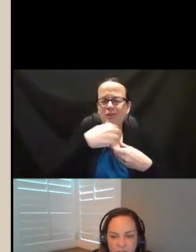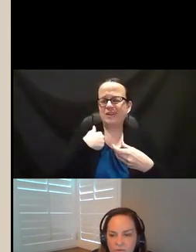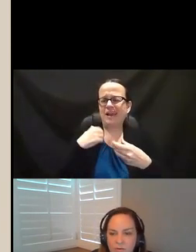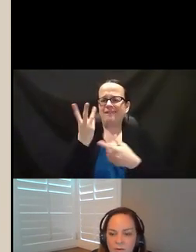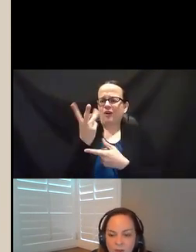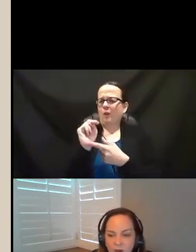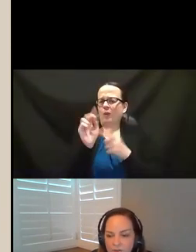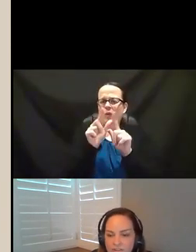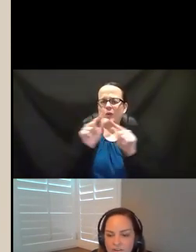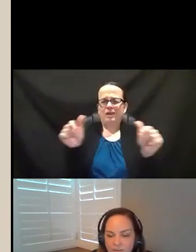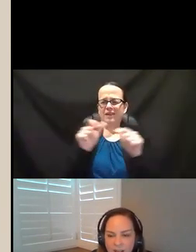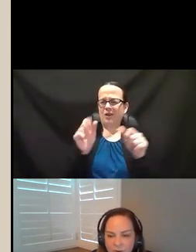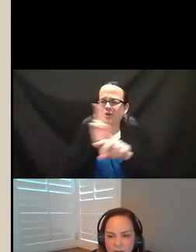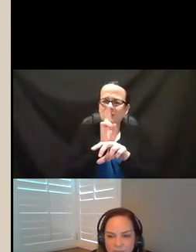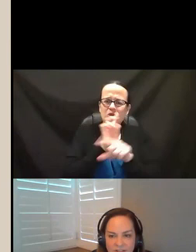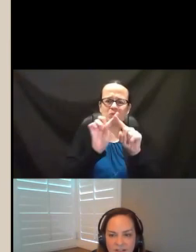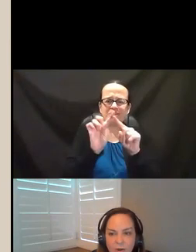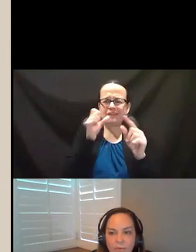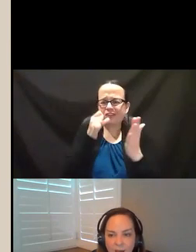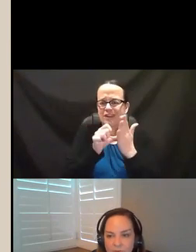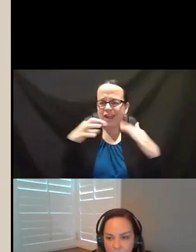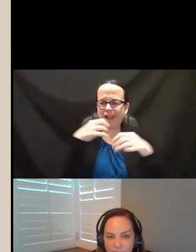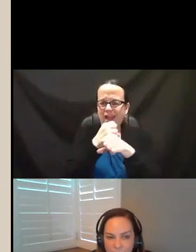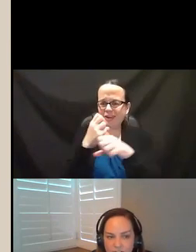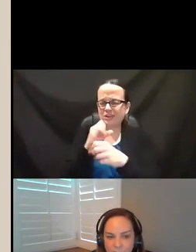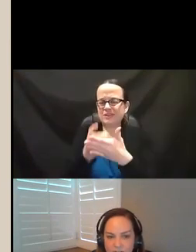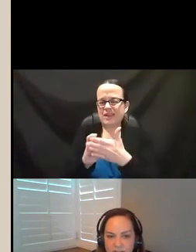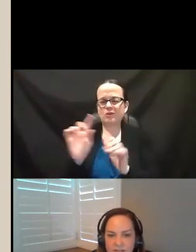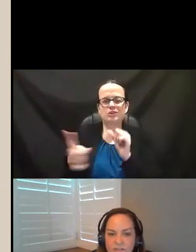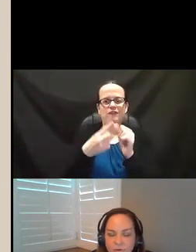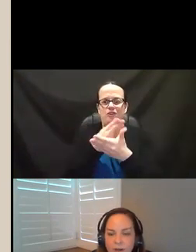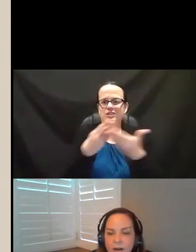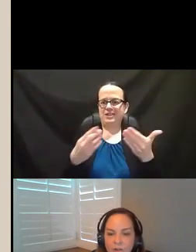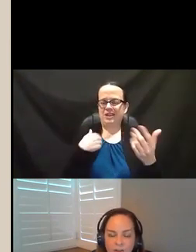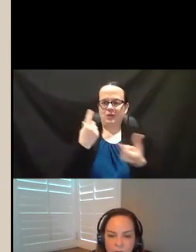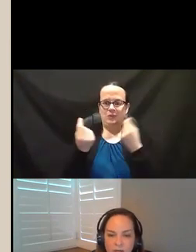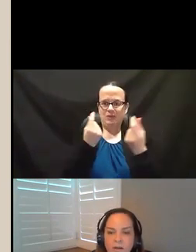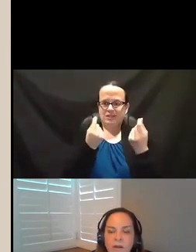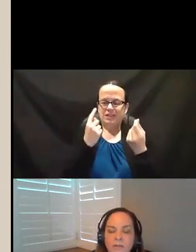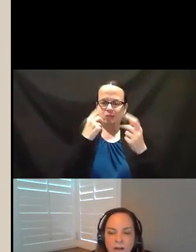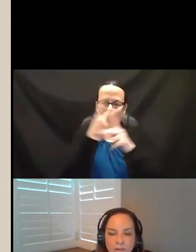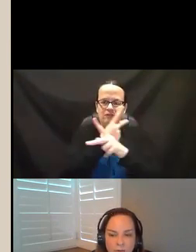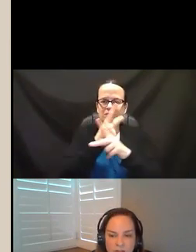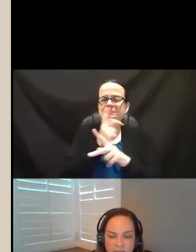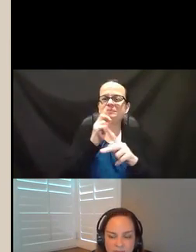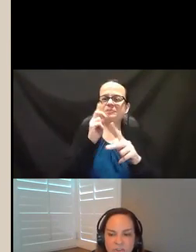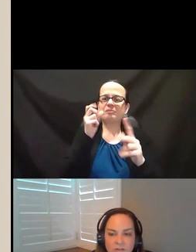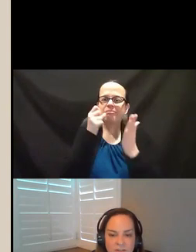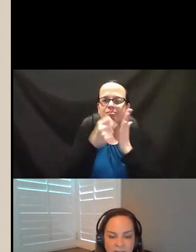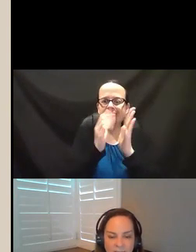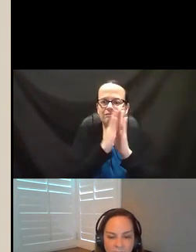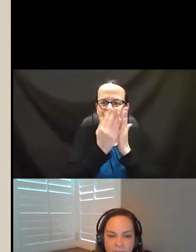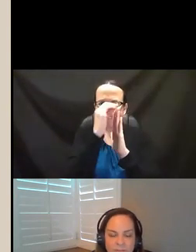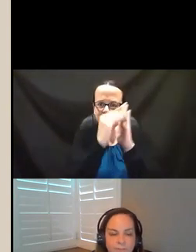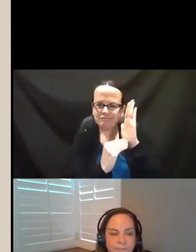language, we all use different acronyms. And so that was one of the first thing we did was to create a glossary that included definitions